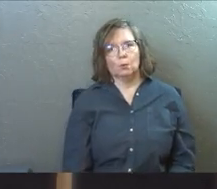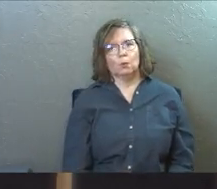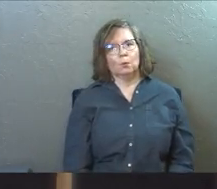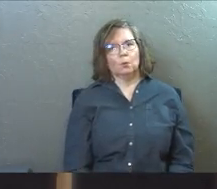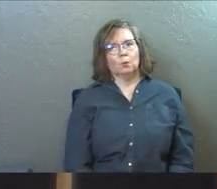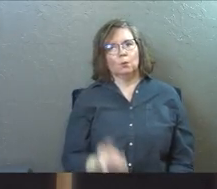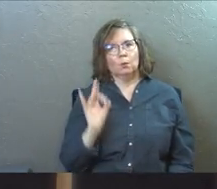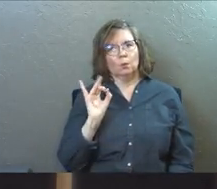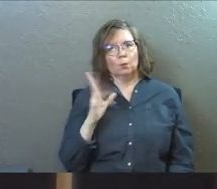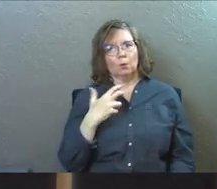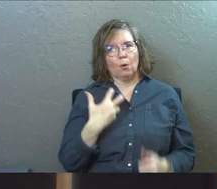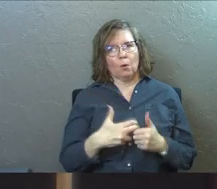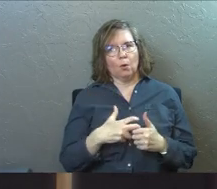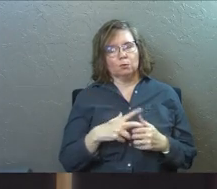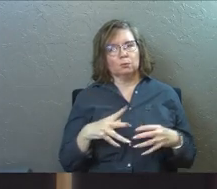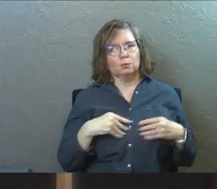statement.